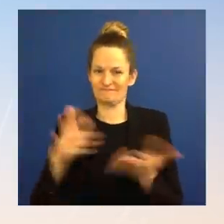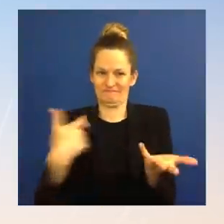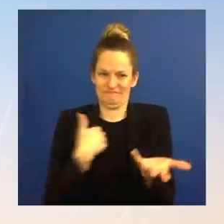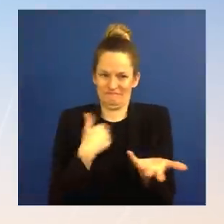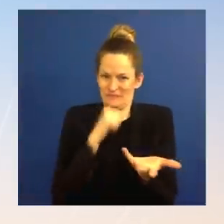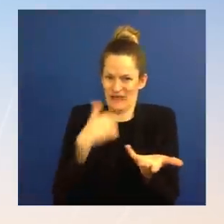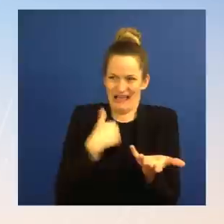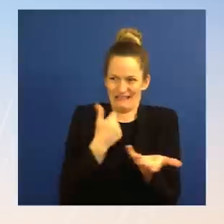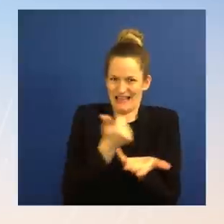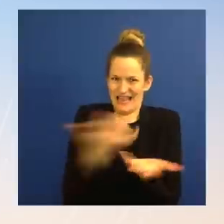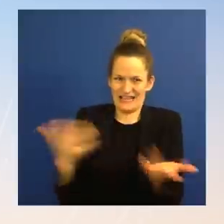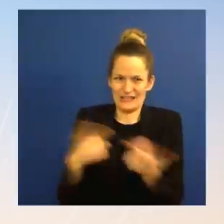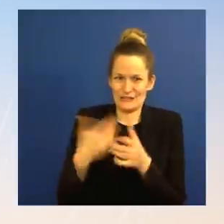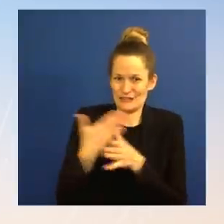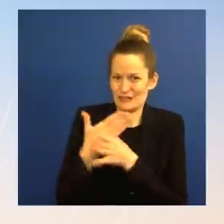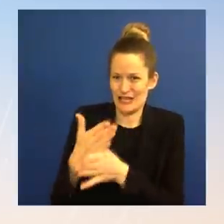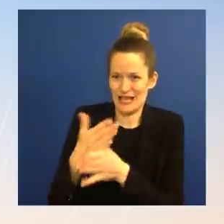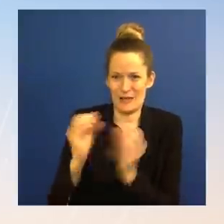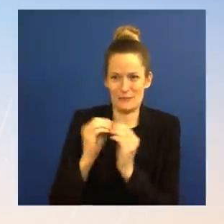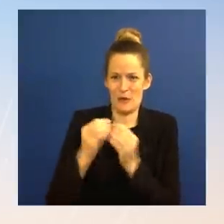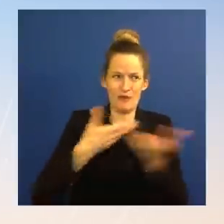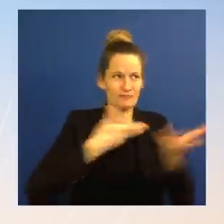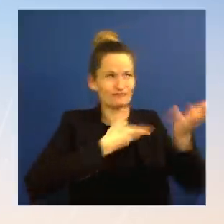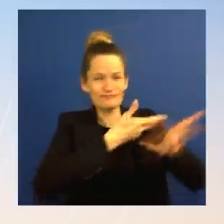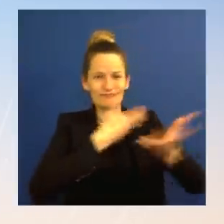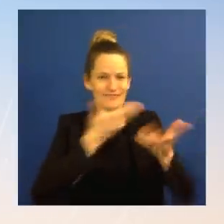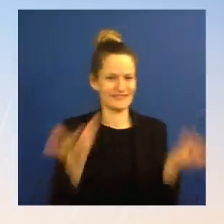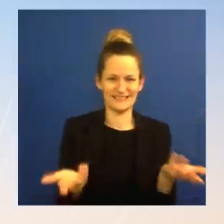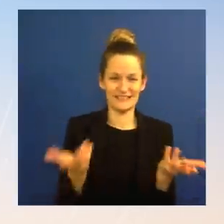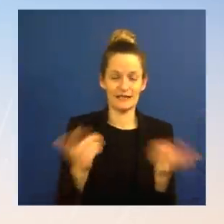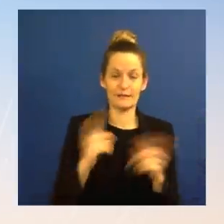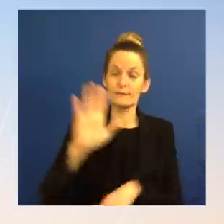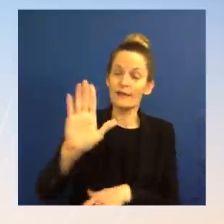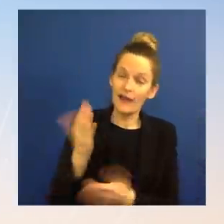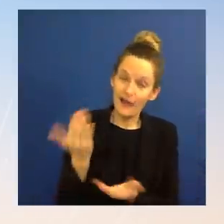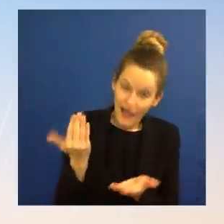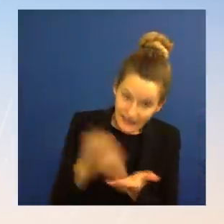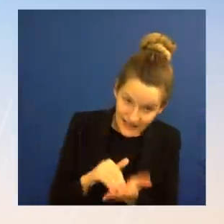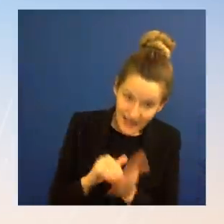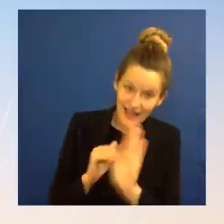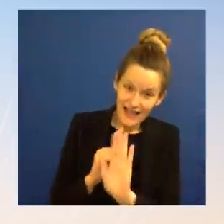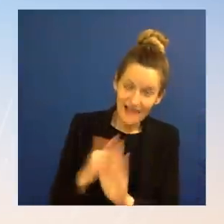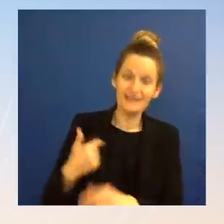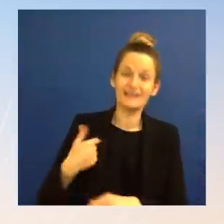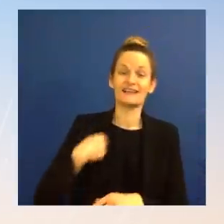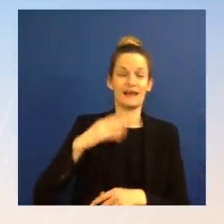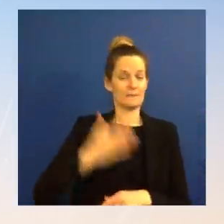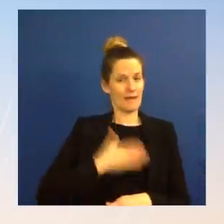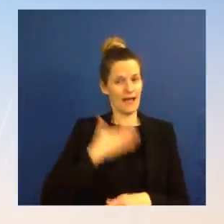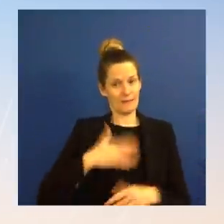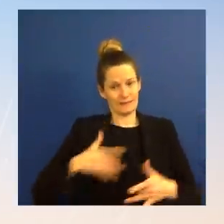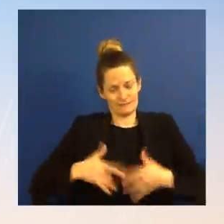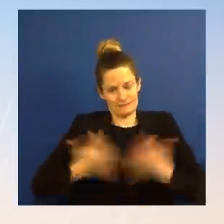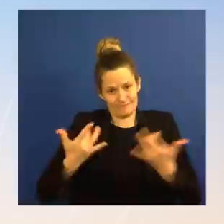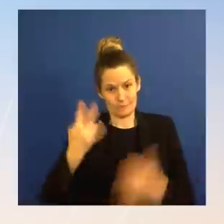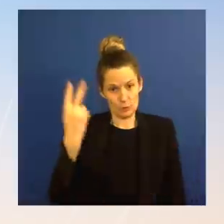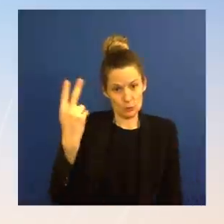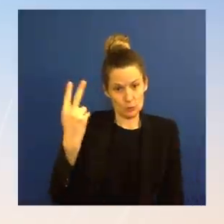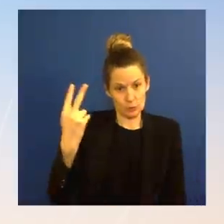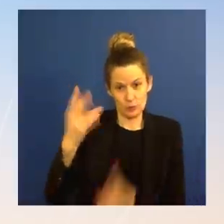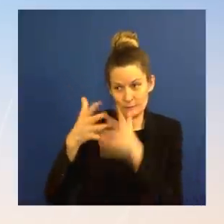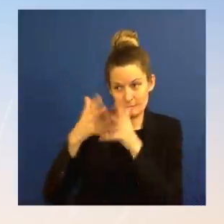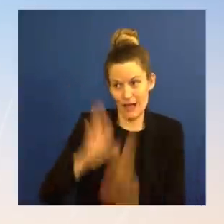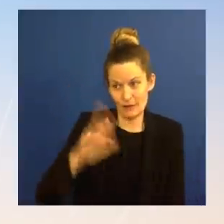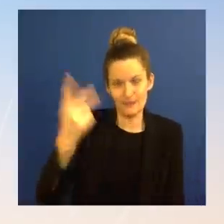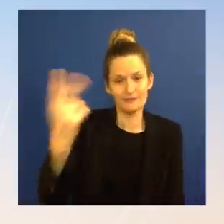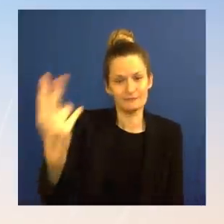we are we are very pleased to have these two Americans returned home. We- if there are opportunities to continue to discuss that, that's something